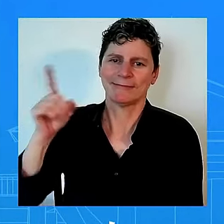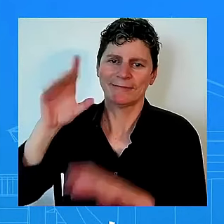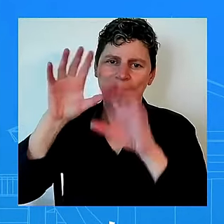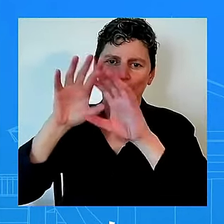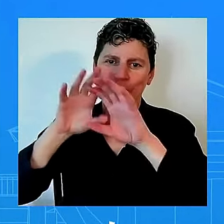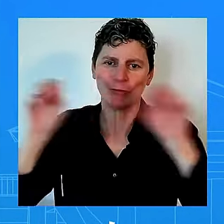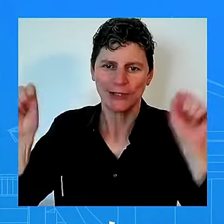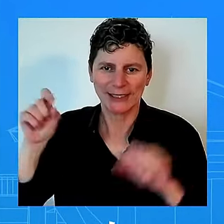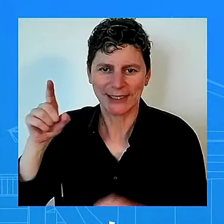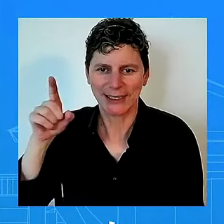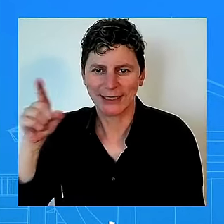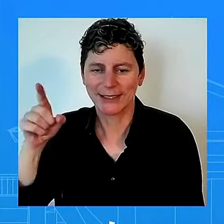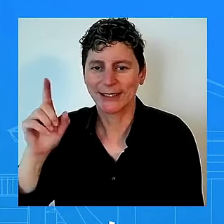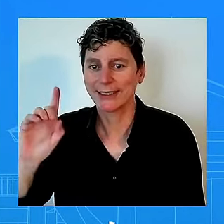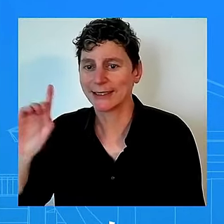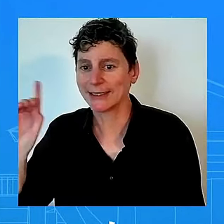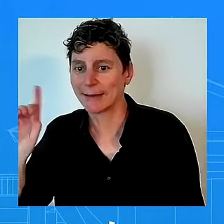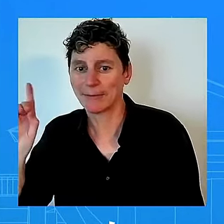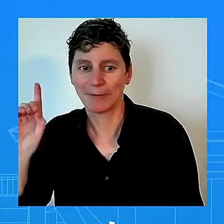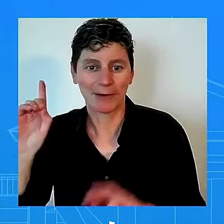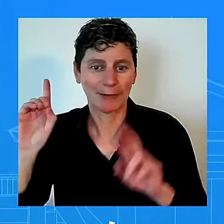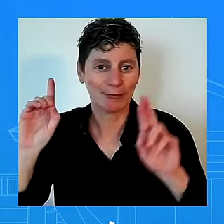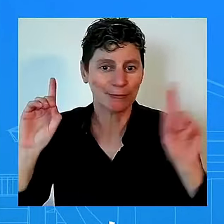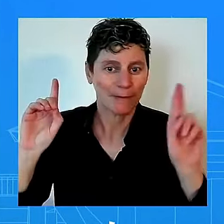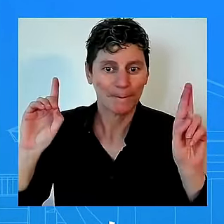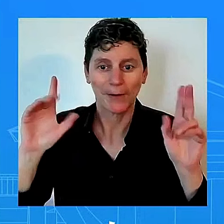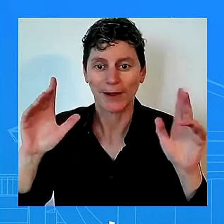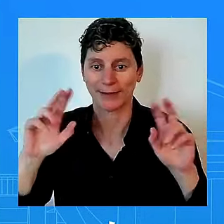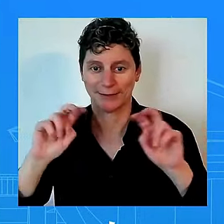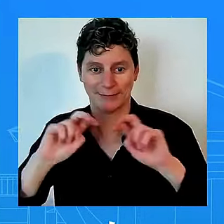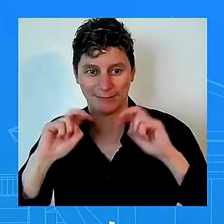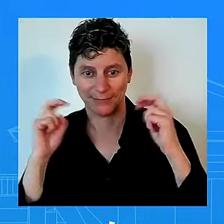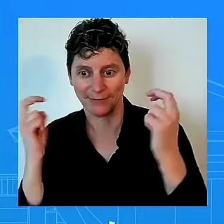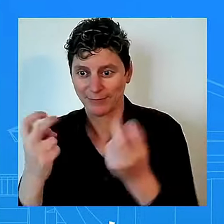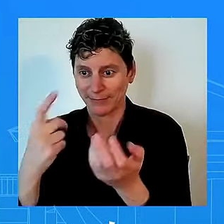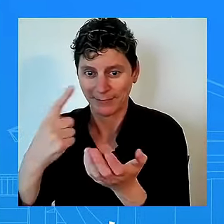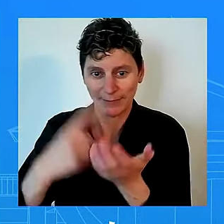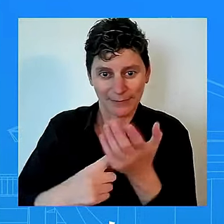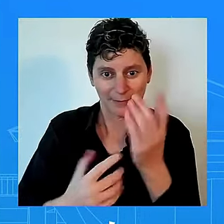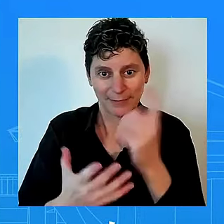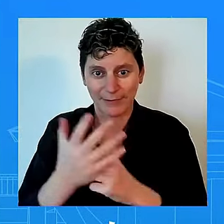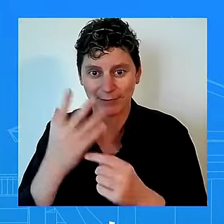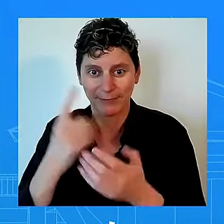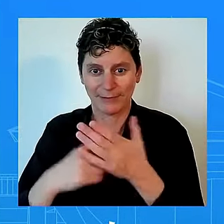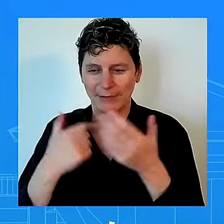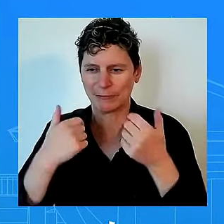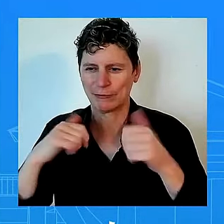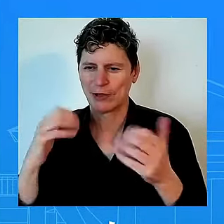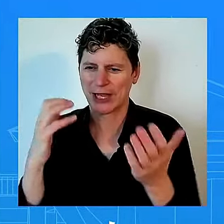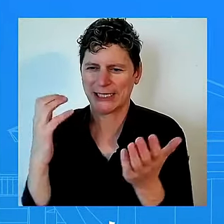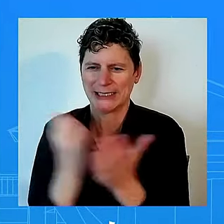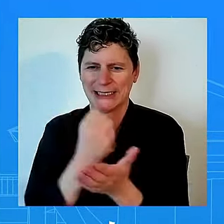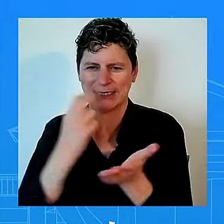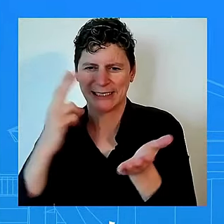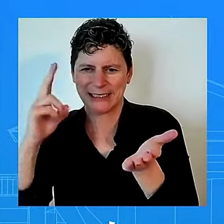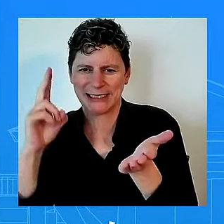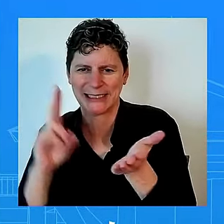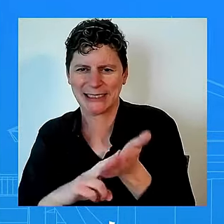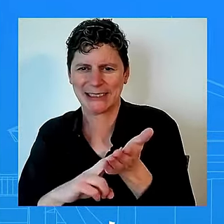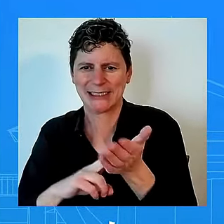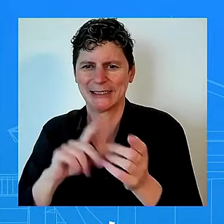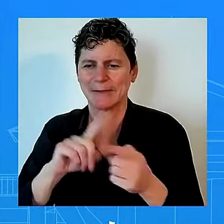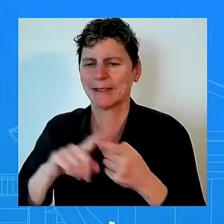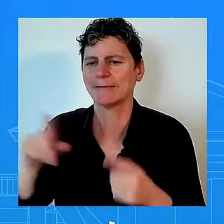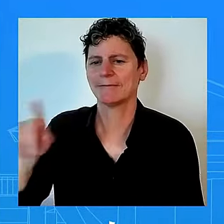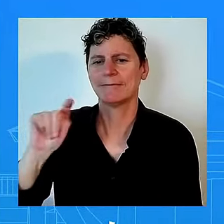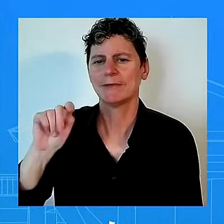donald trump the former president told republicans in congress to not move forward with it they voted